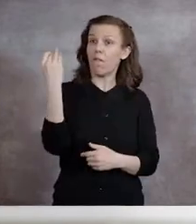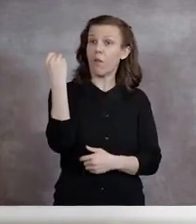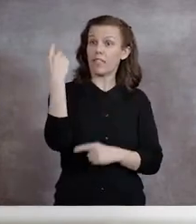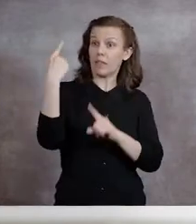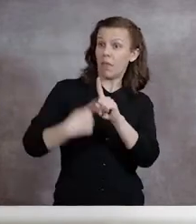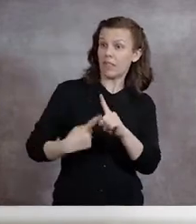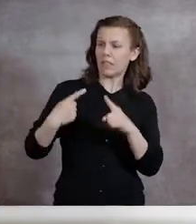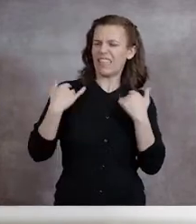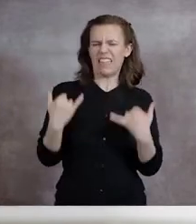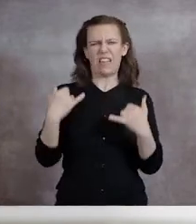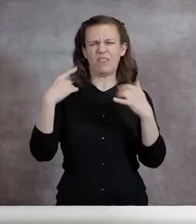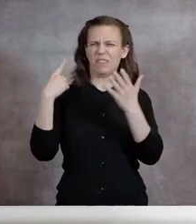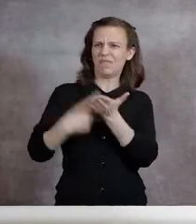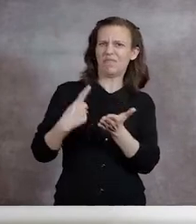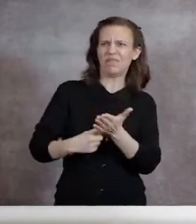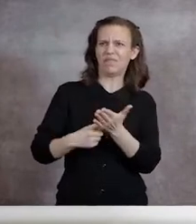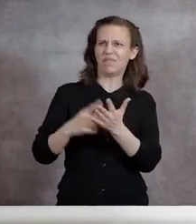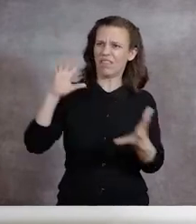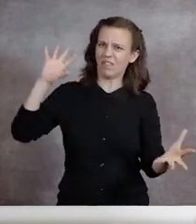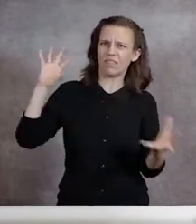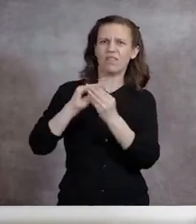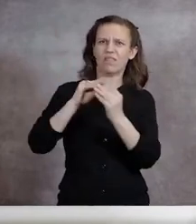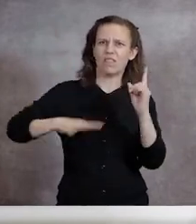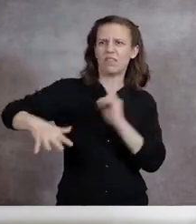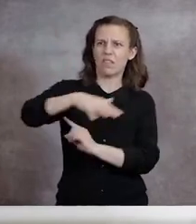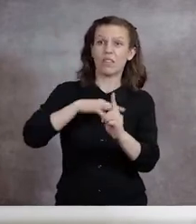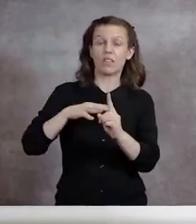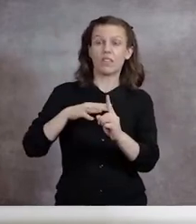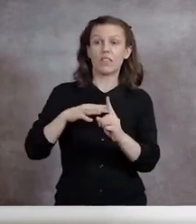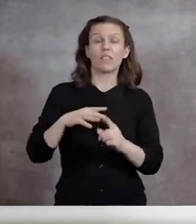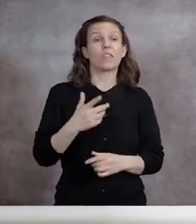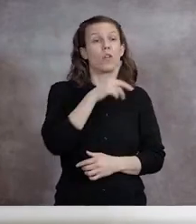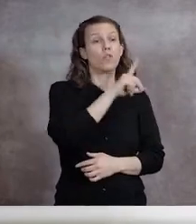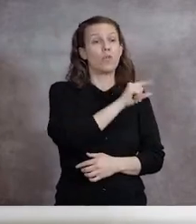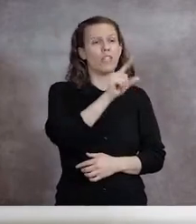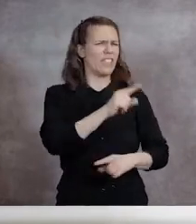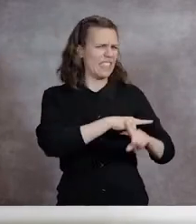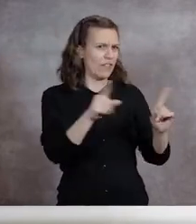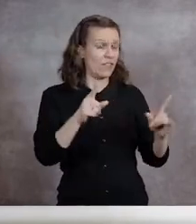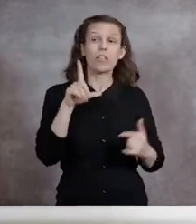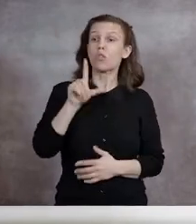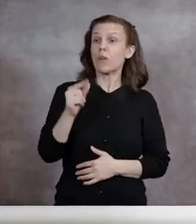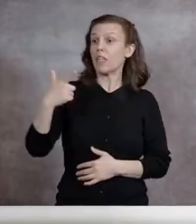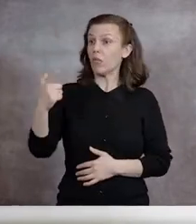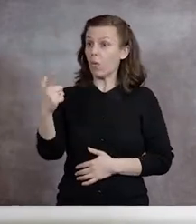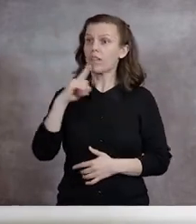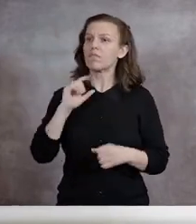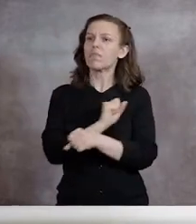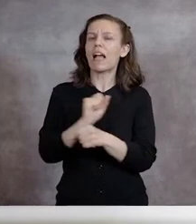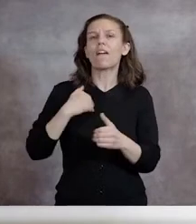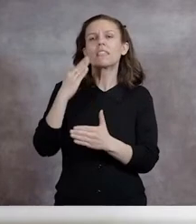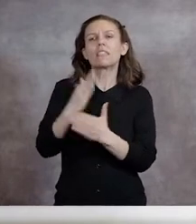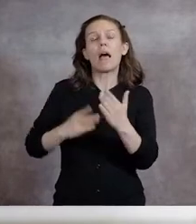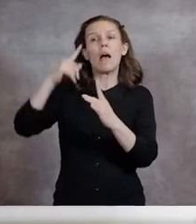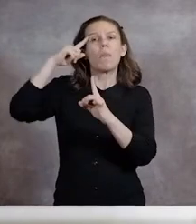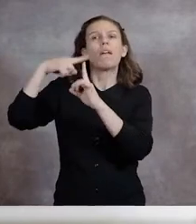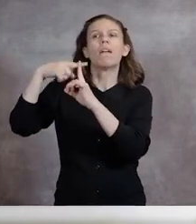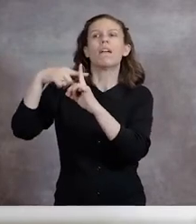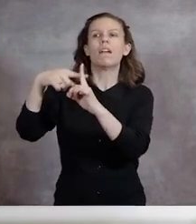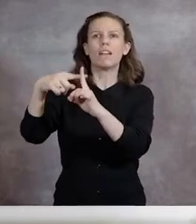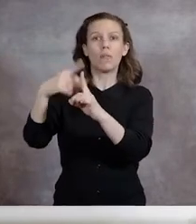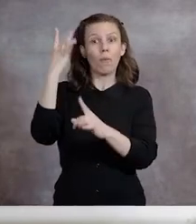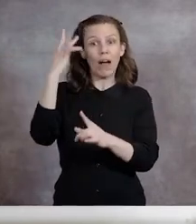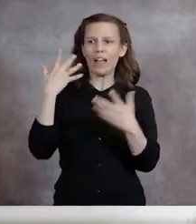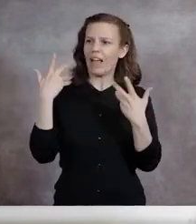in context. Unlike 2020, we started 2021 with at least a twinge of optimism, with